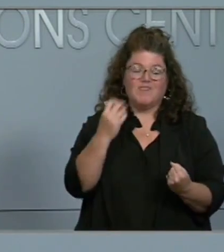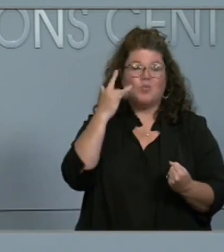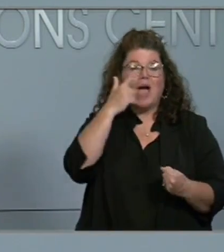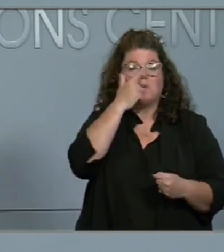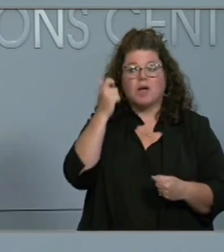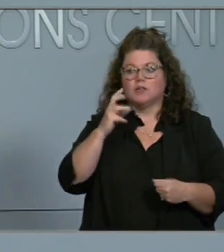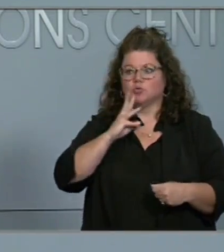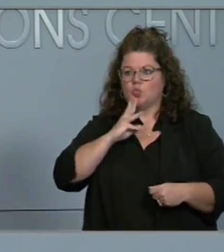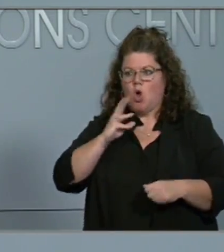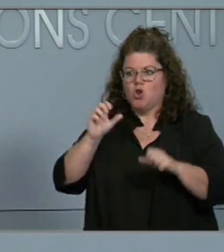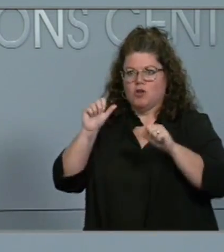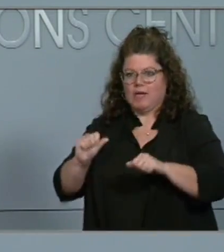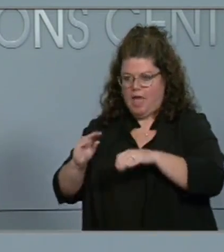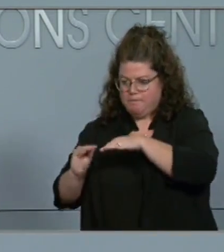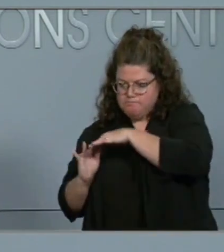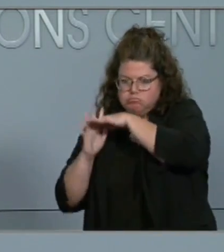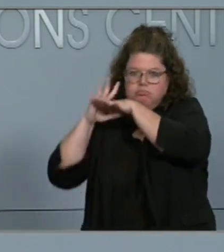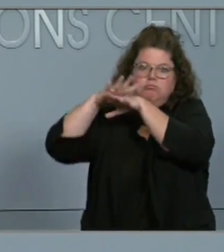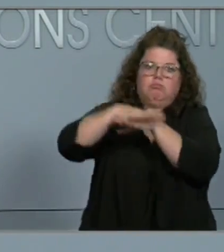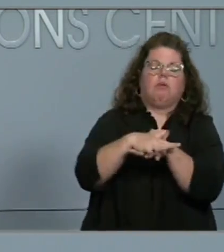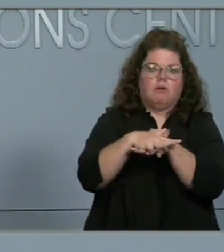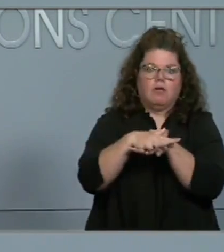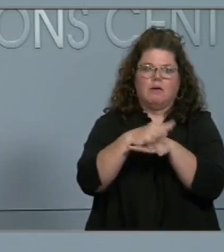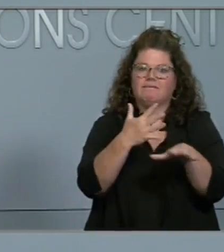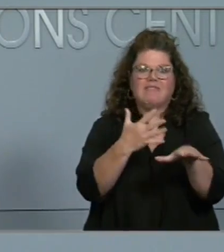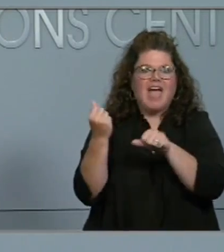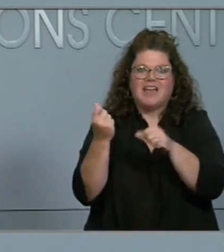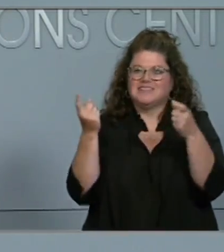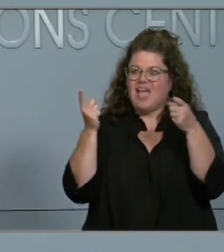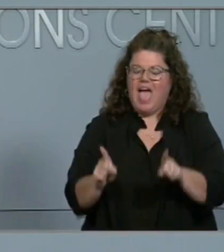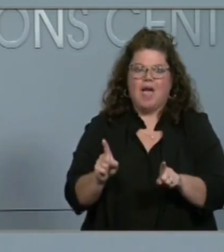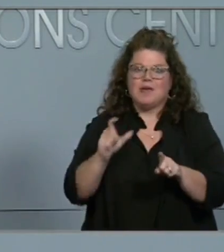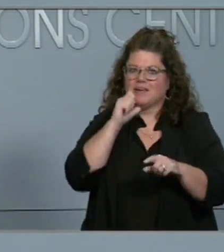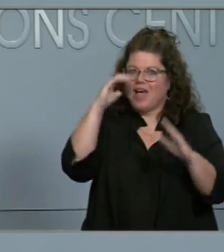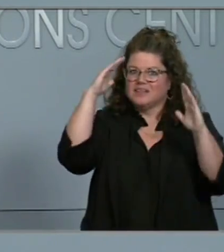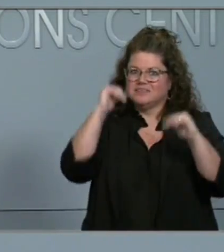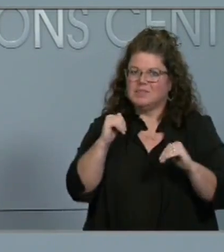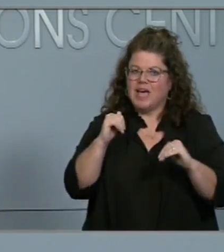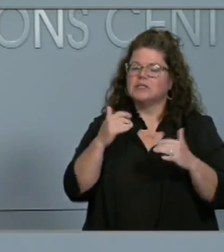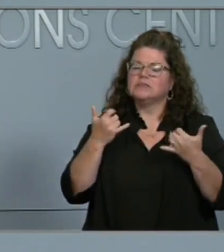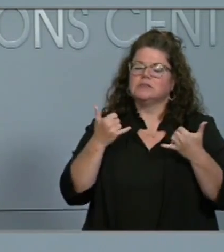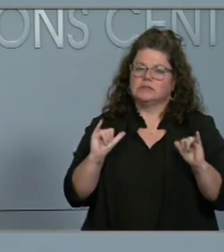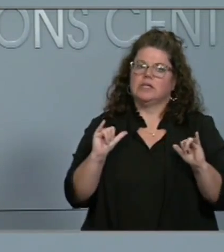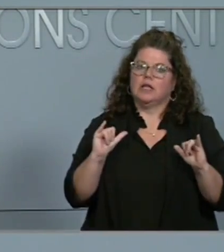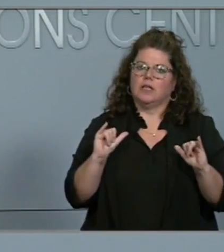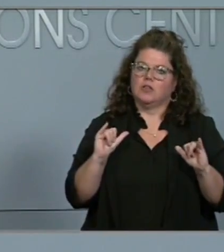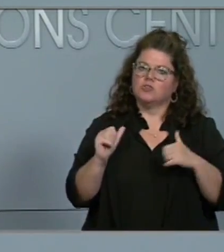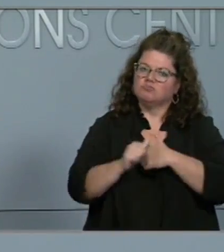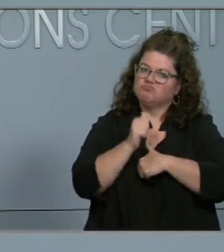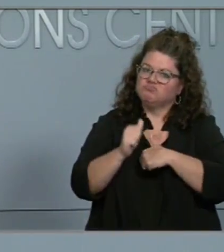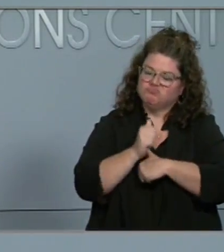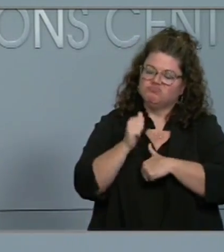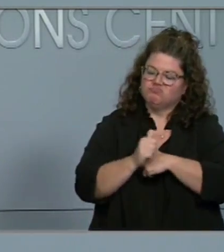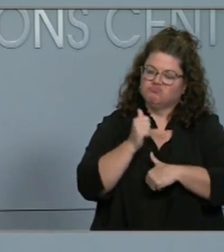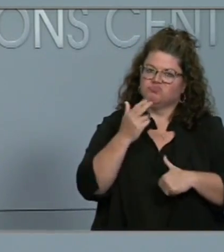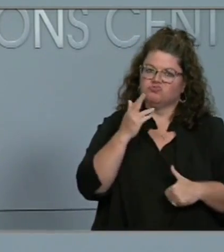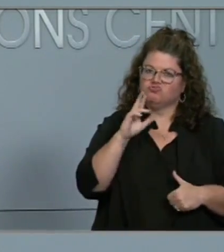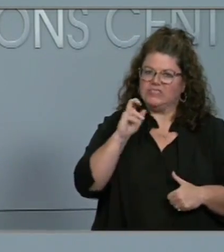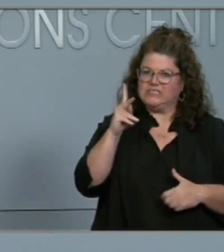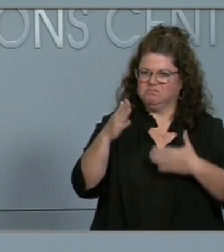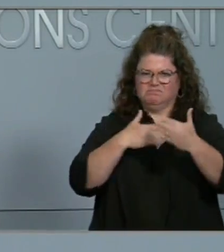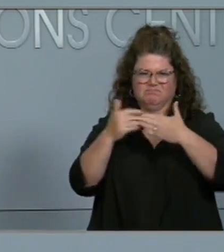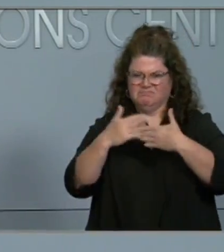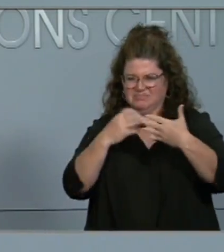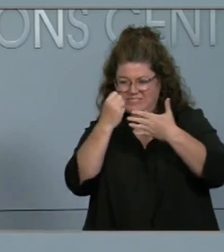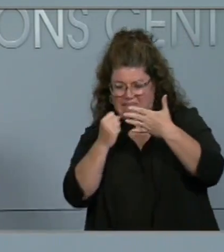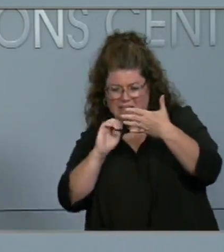can move and shift and come and go. That still is very much a threat and a hazard out there, whether in our southeastern part